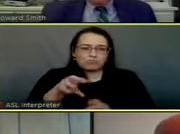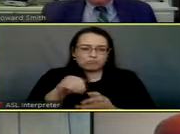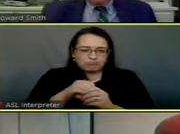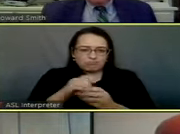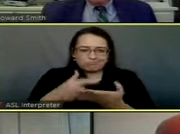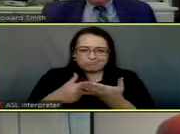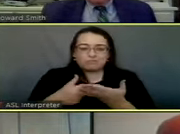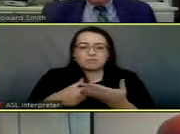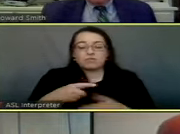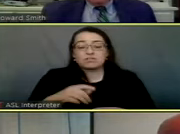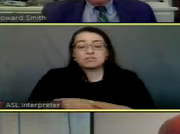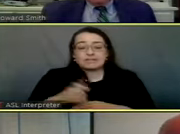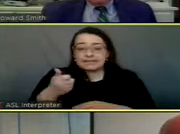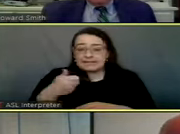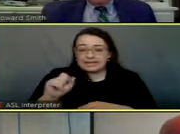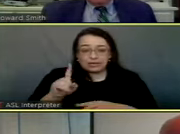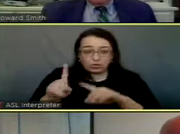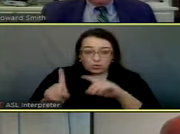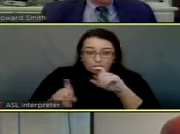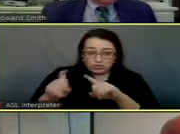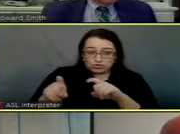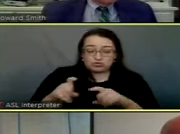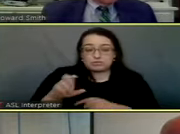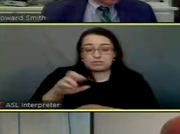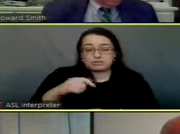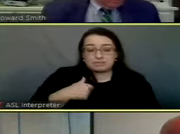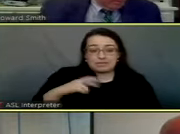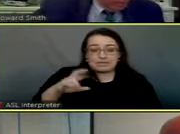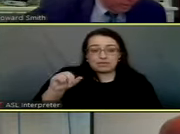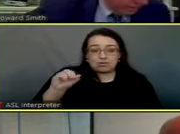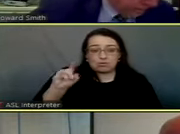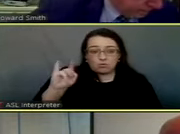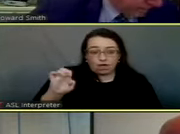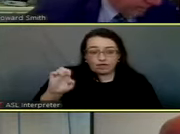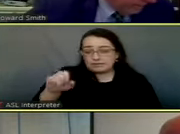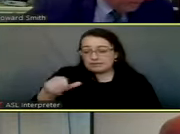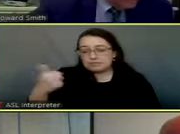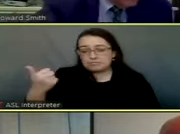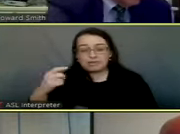for any questions. So, is there any questions that I, Ronnie, or anybody else can answer for you?